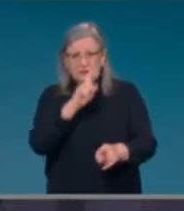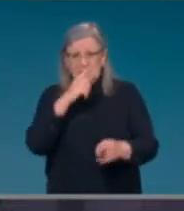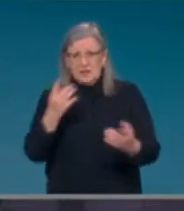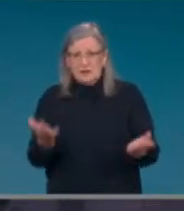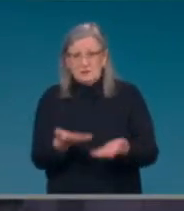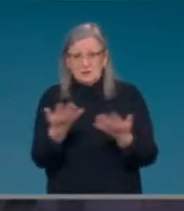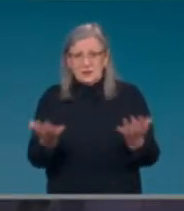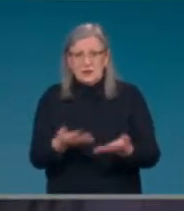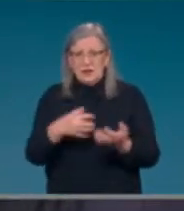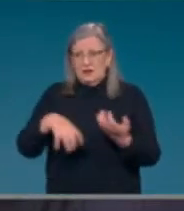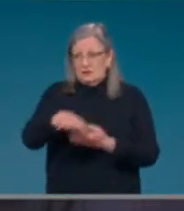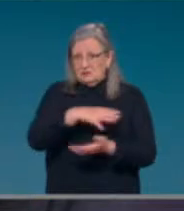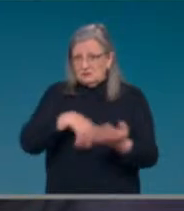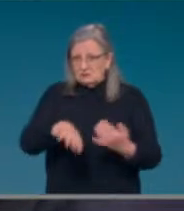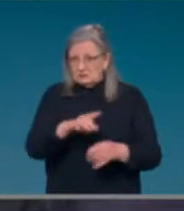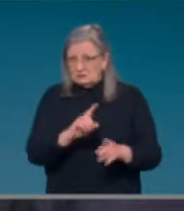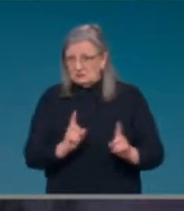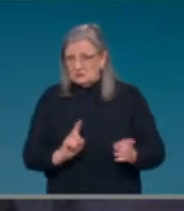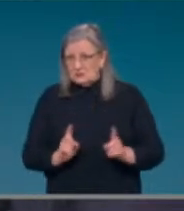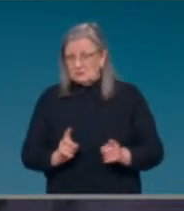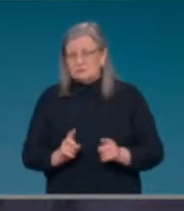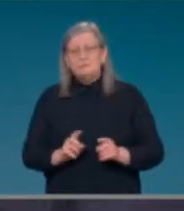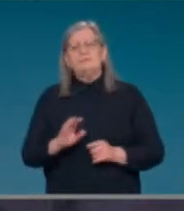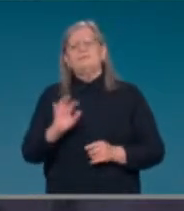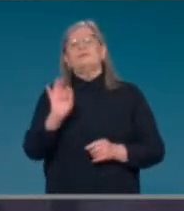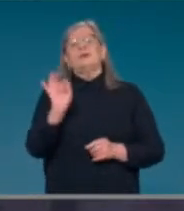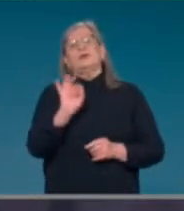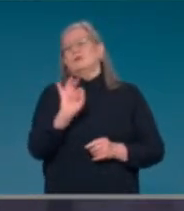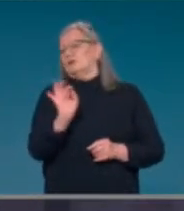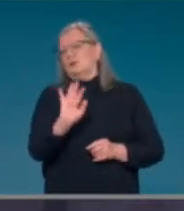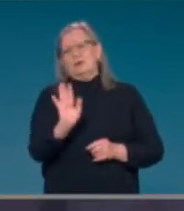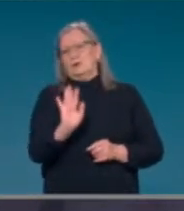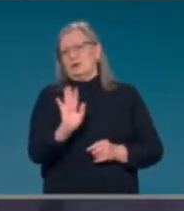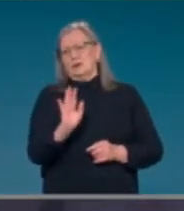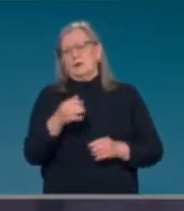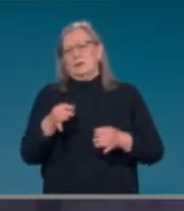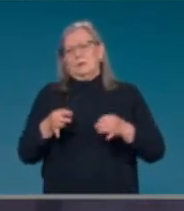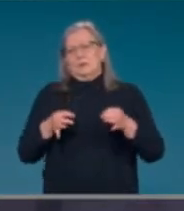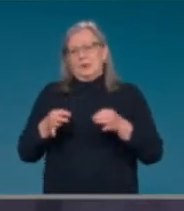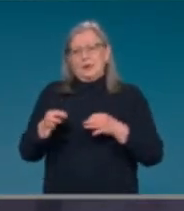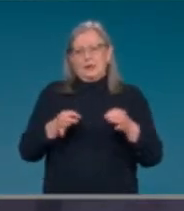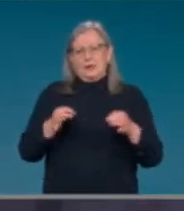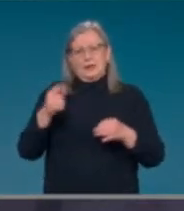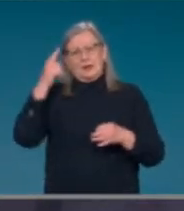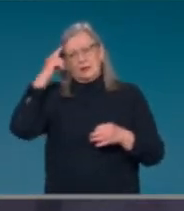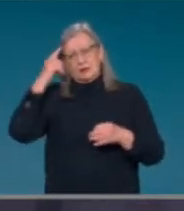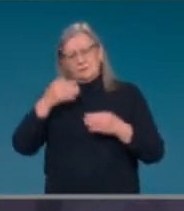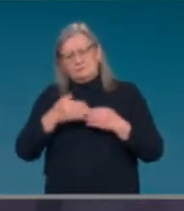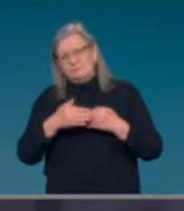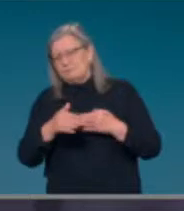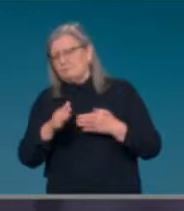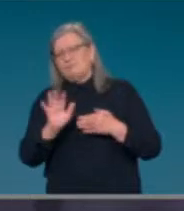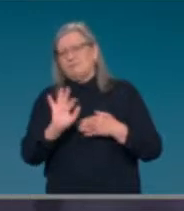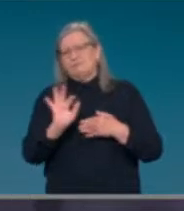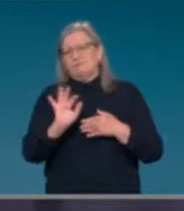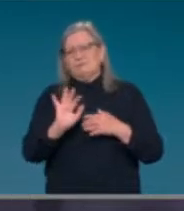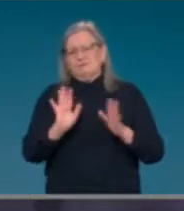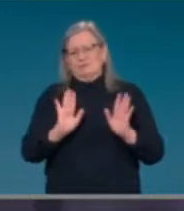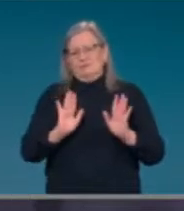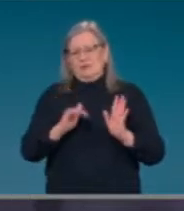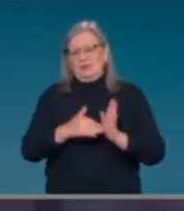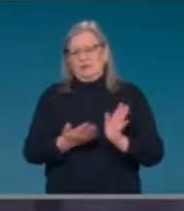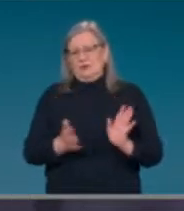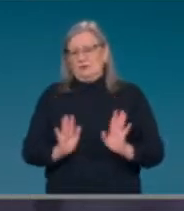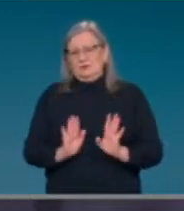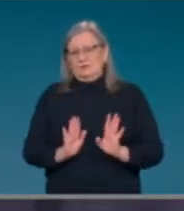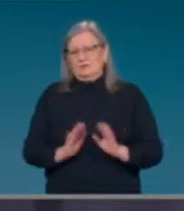evolving? Sure. So, no plans or expectations at this point in time. And I think that's